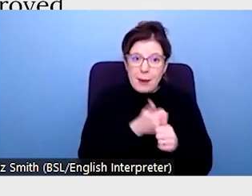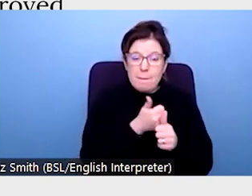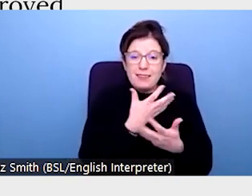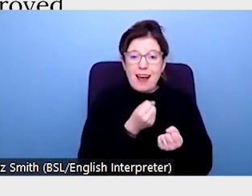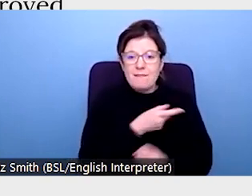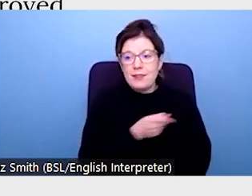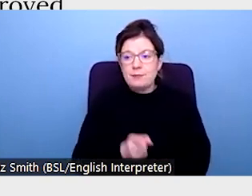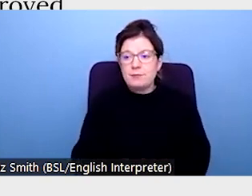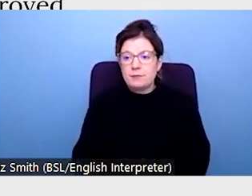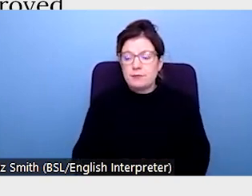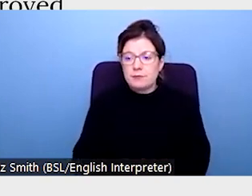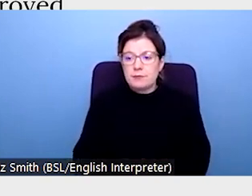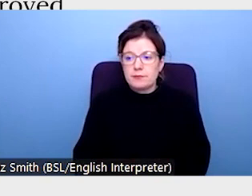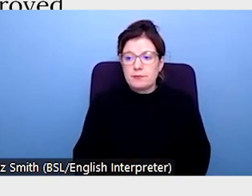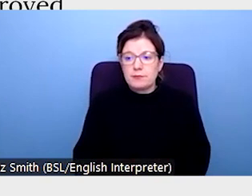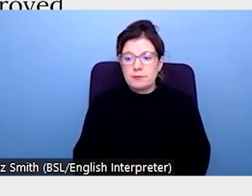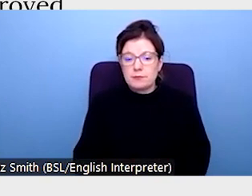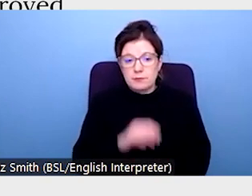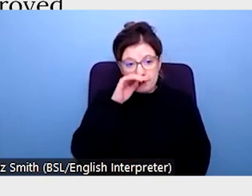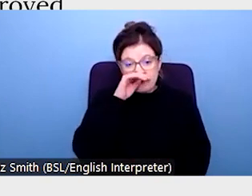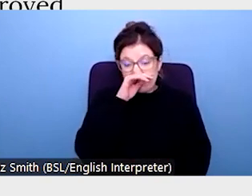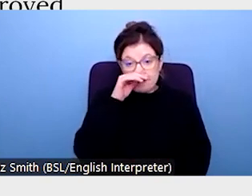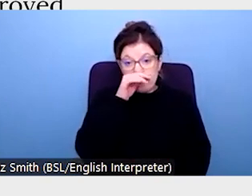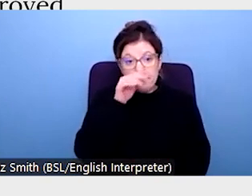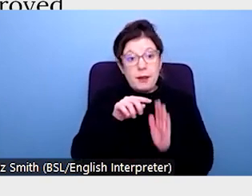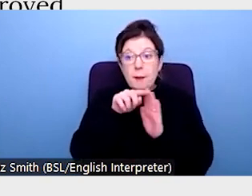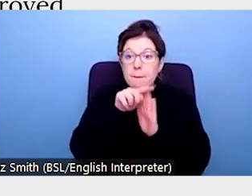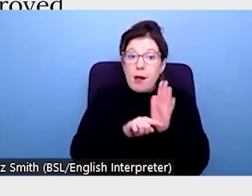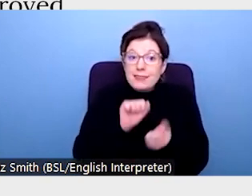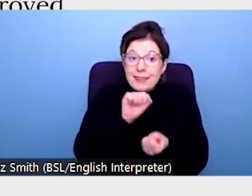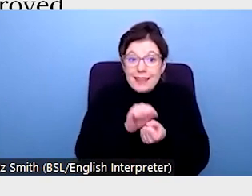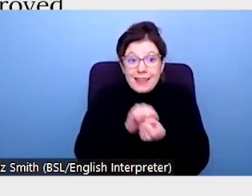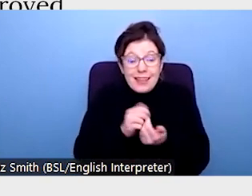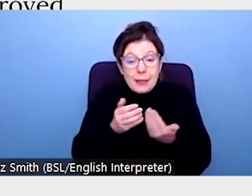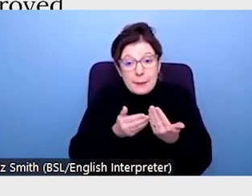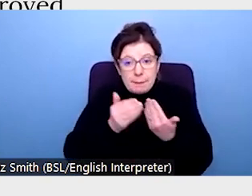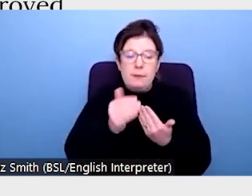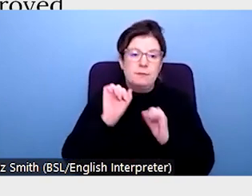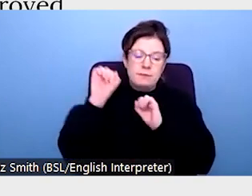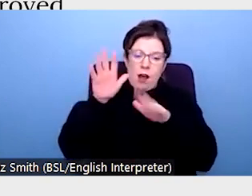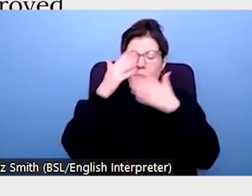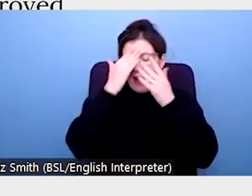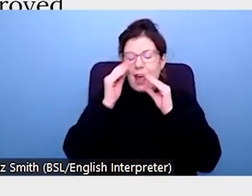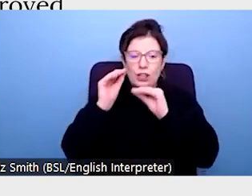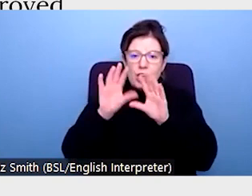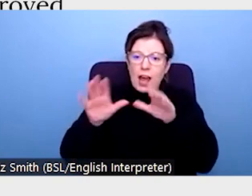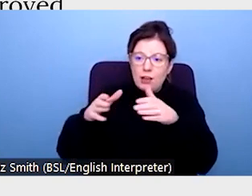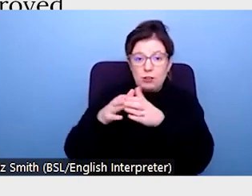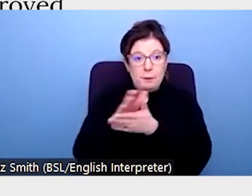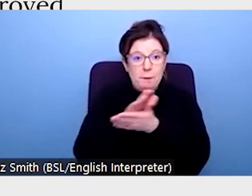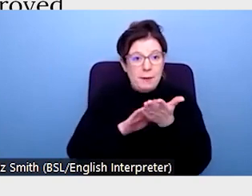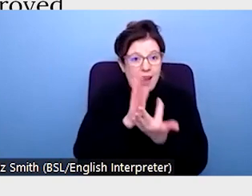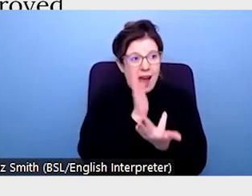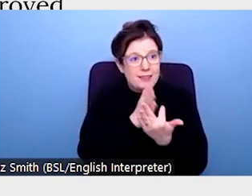approach to find and implement such policies going forward will allow higher education providers to increase accessibility more efficiently.